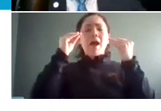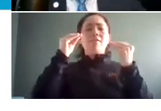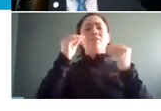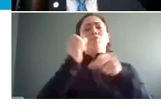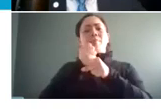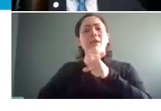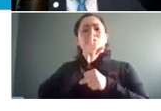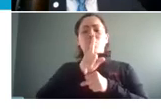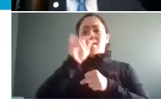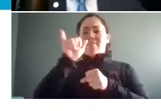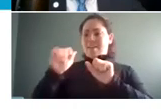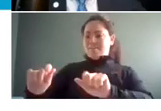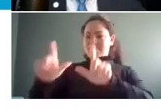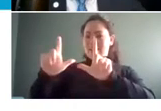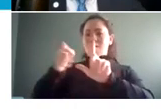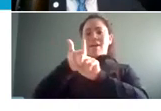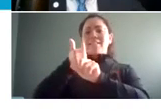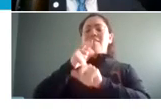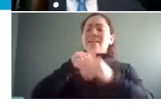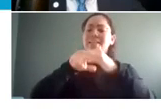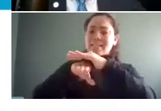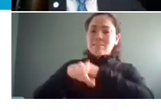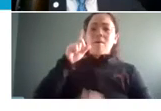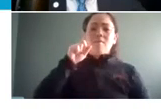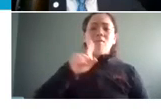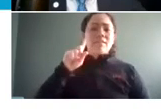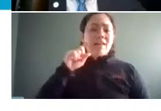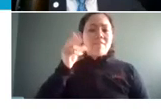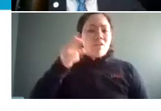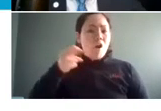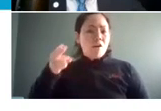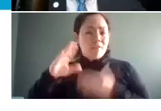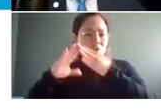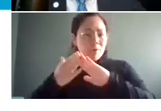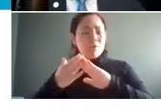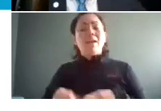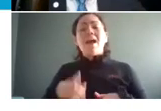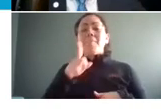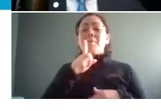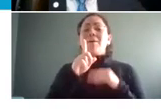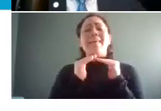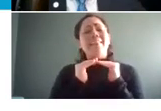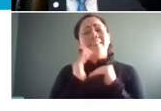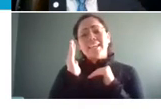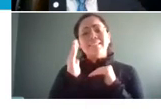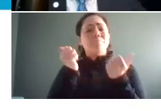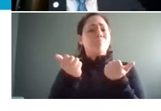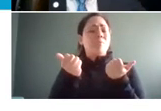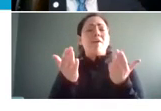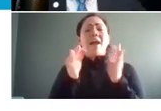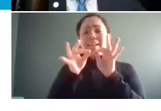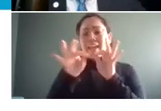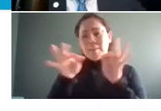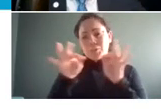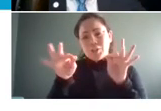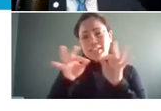sure that this is accessible for our deaf and hard of hearing community the bare minimum would be to provide captions